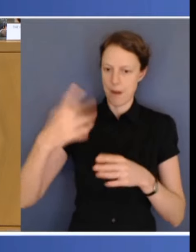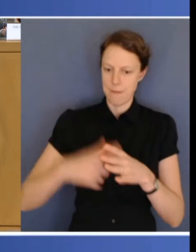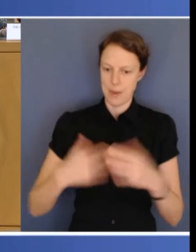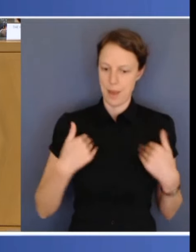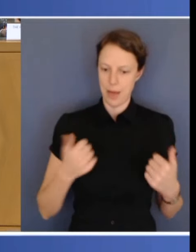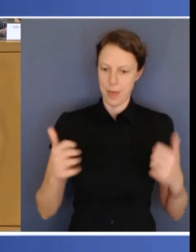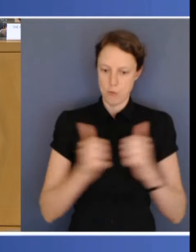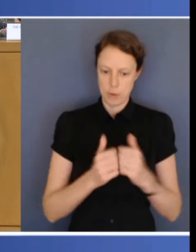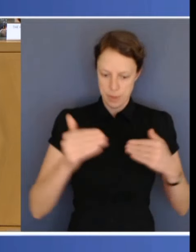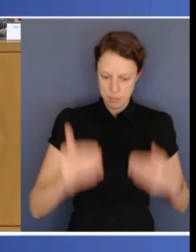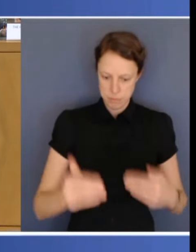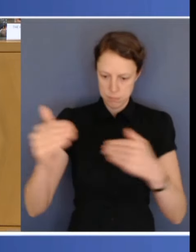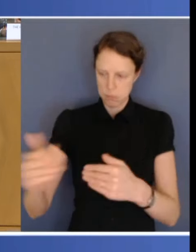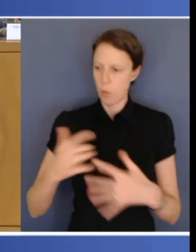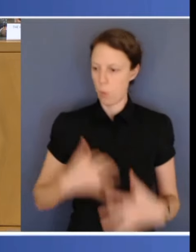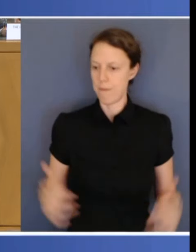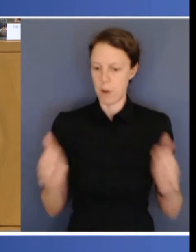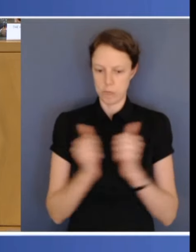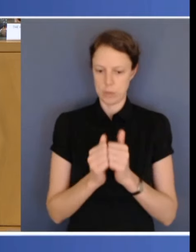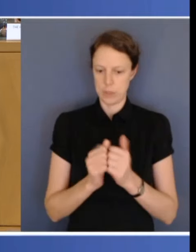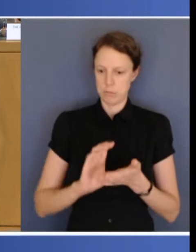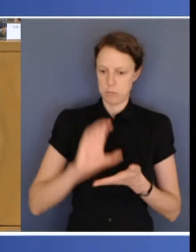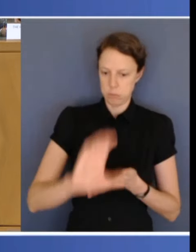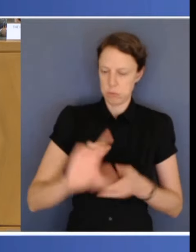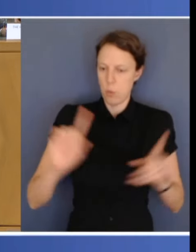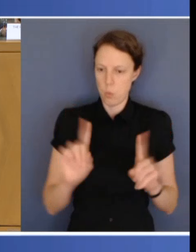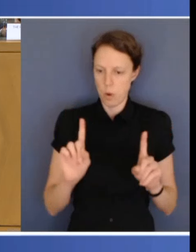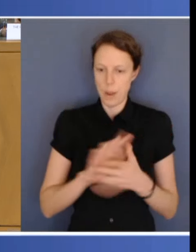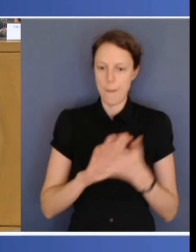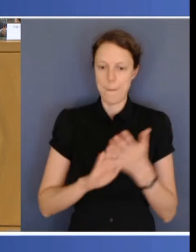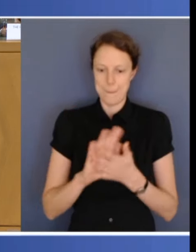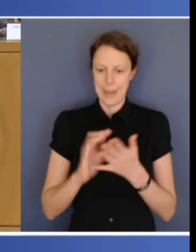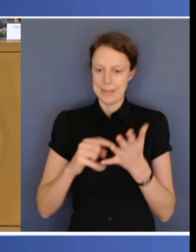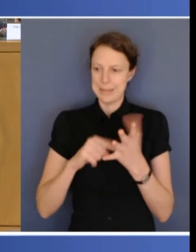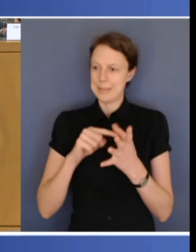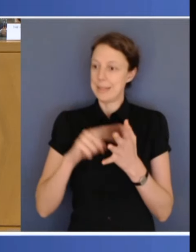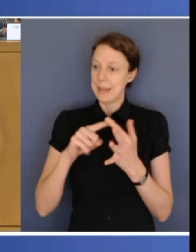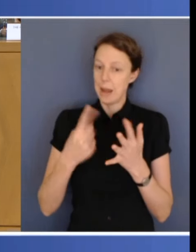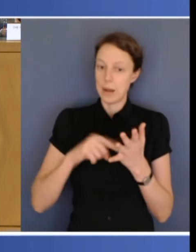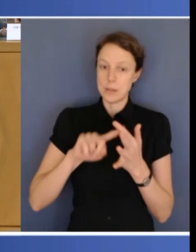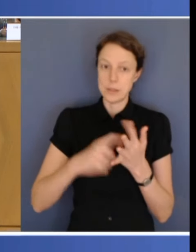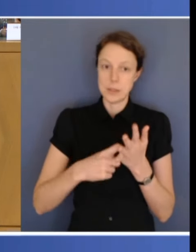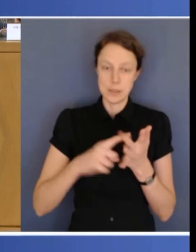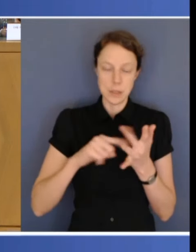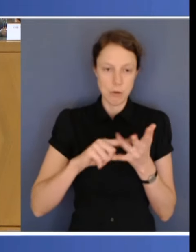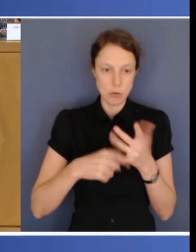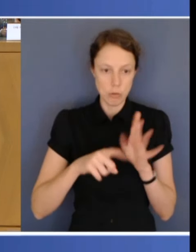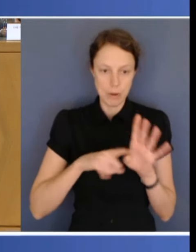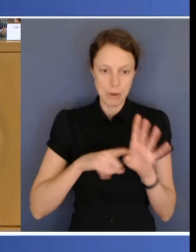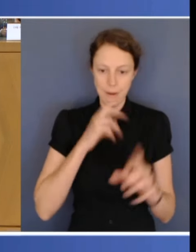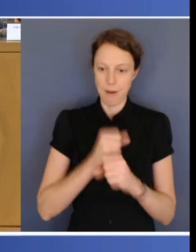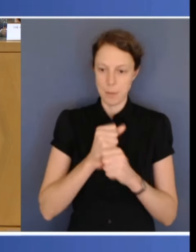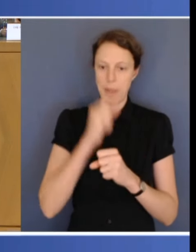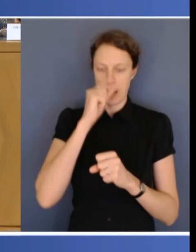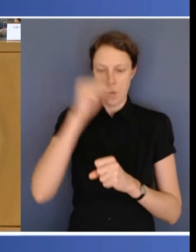for state and territory governments to be able to deliver the health care that they want. National Cabinet